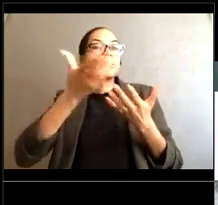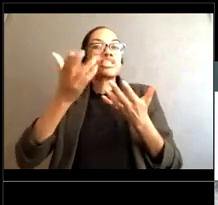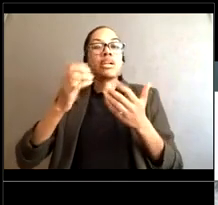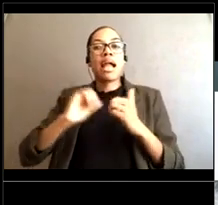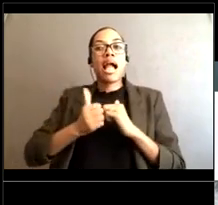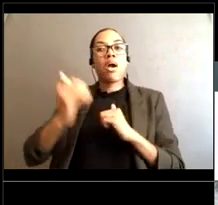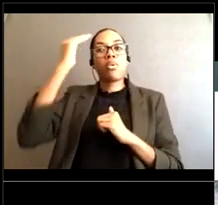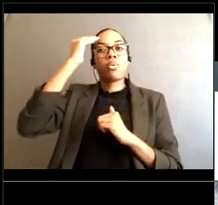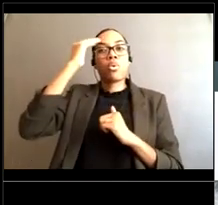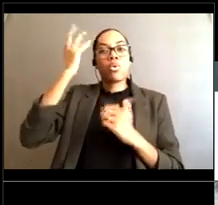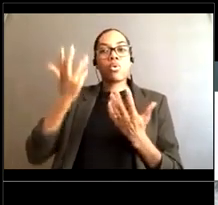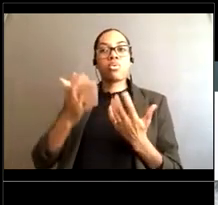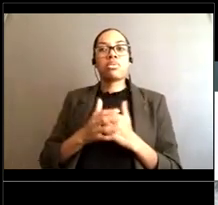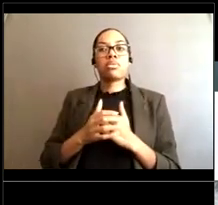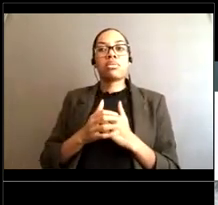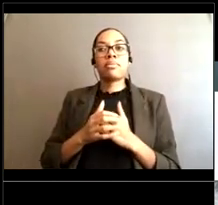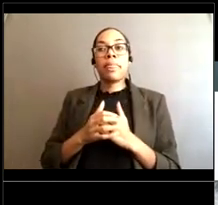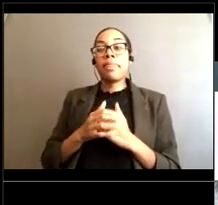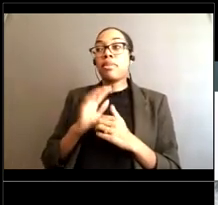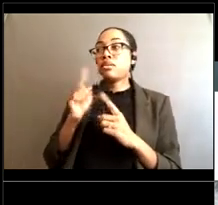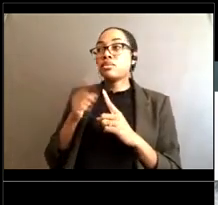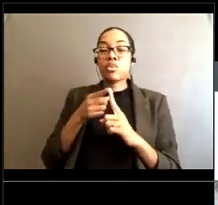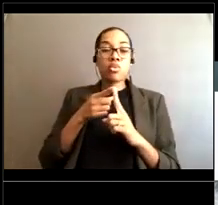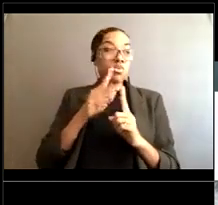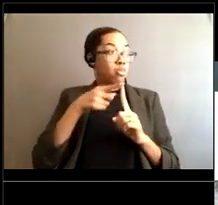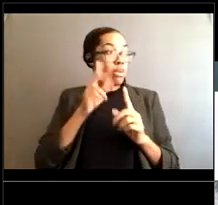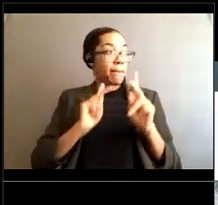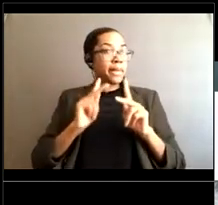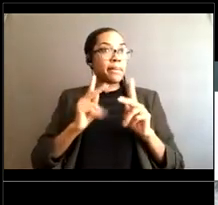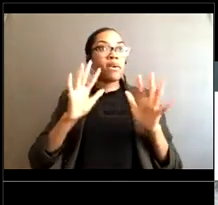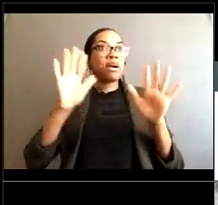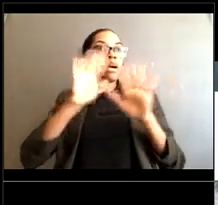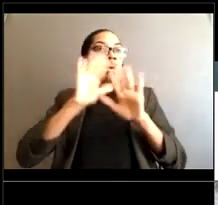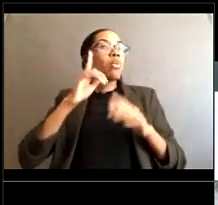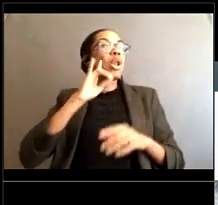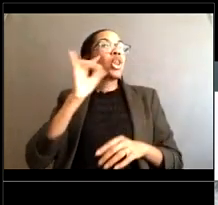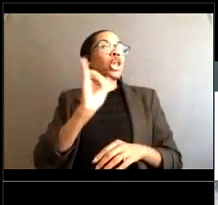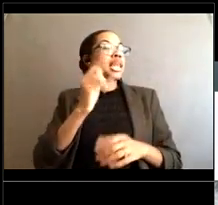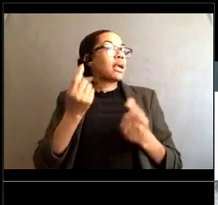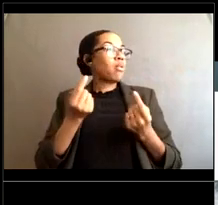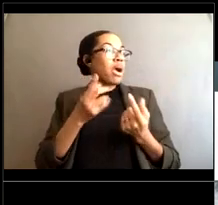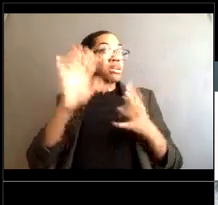So maybe what do you commonly see when people are in distress? What are some things people might look for?